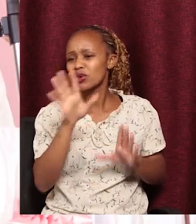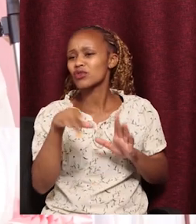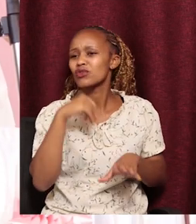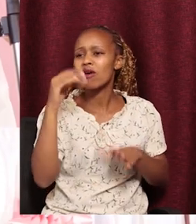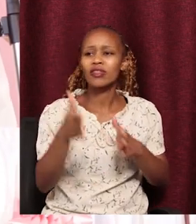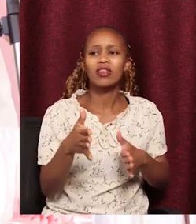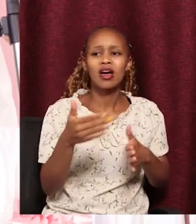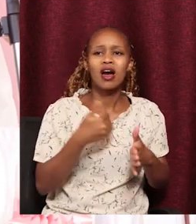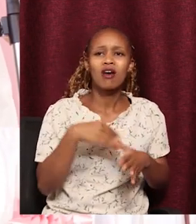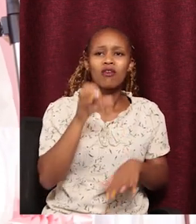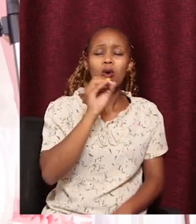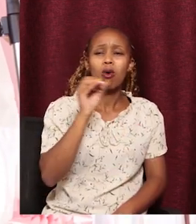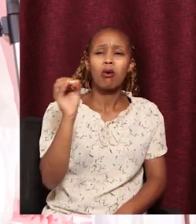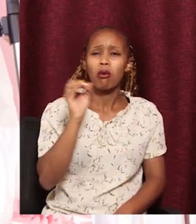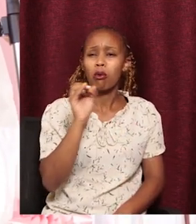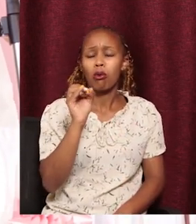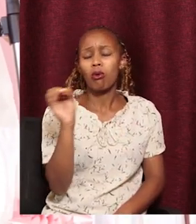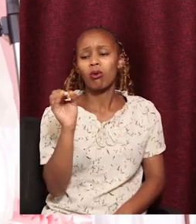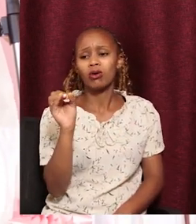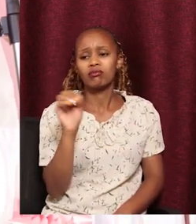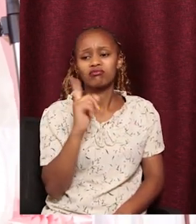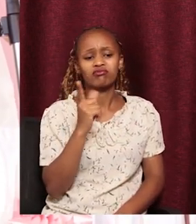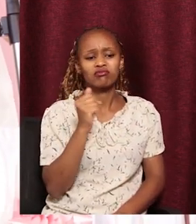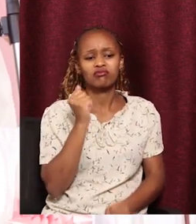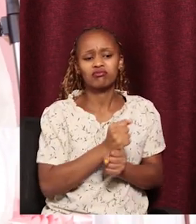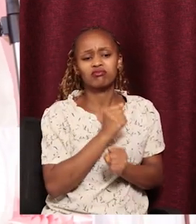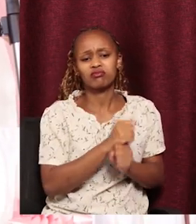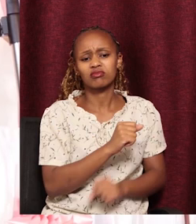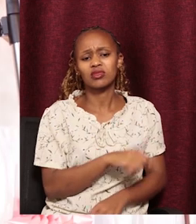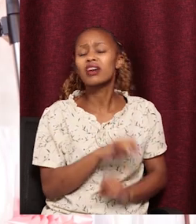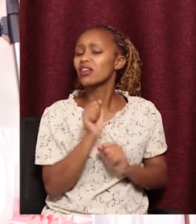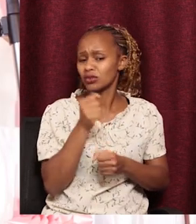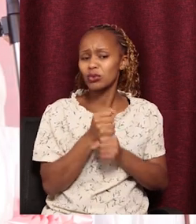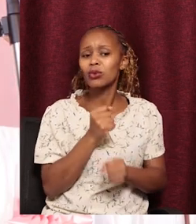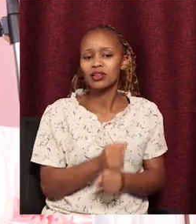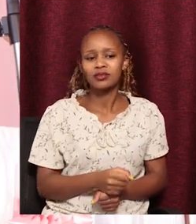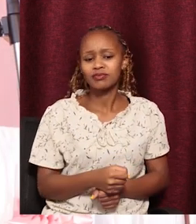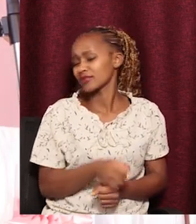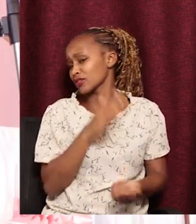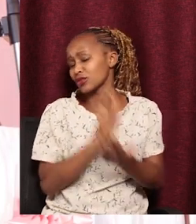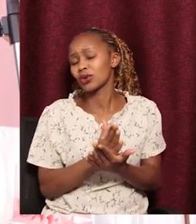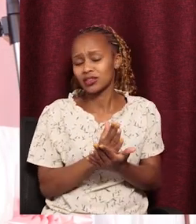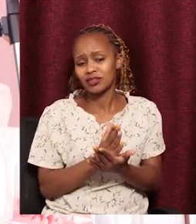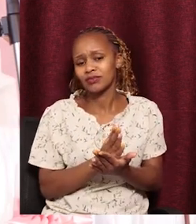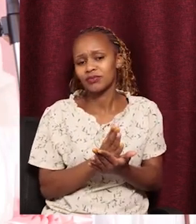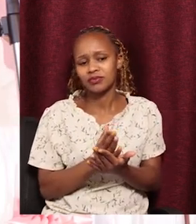They are filled with the O. I cannot really work. You tell them, yes, it will work. Are you sure?